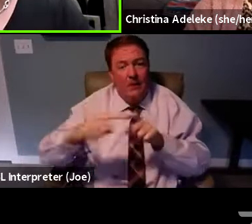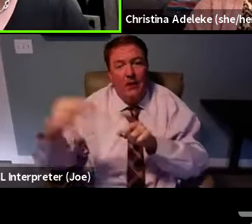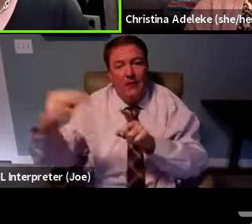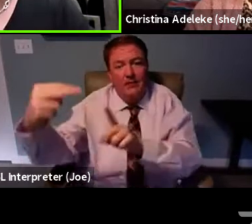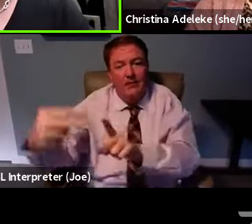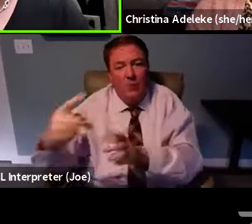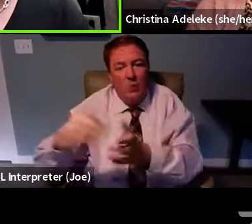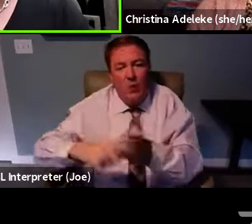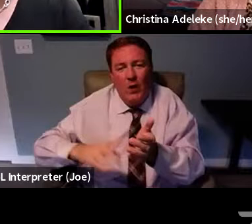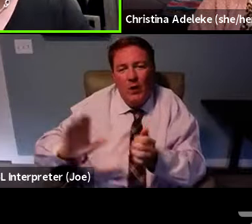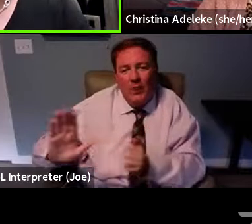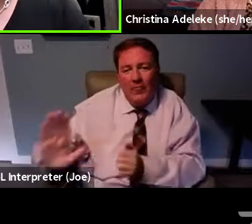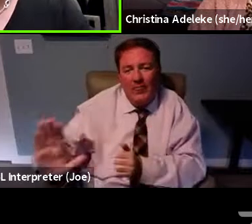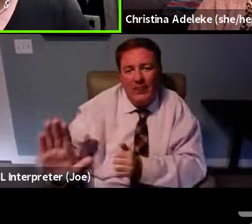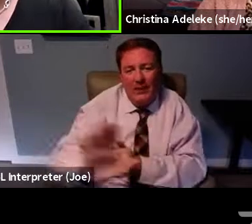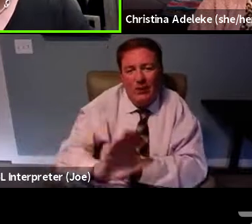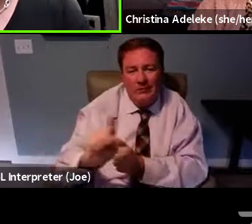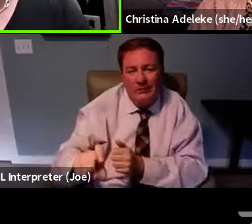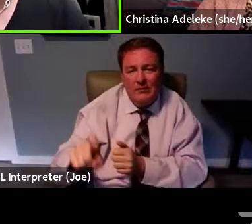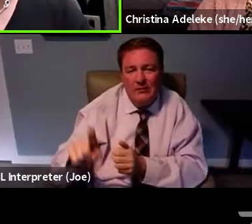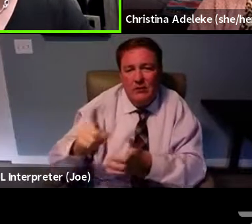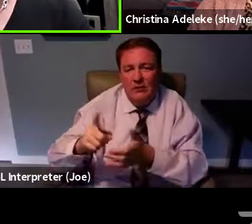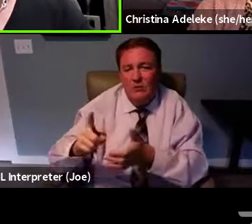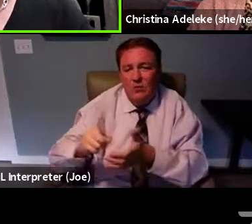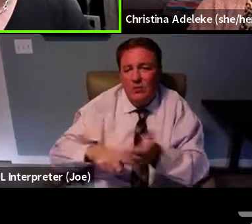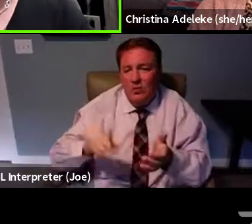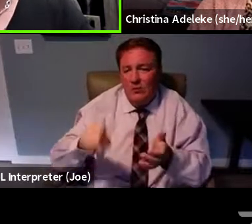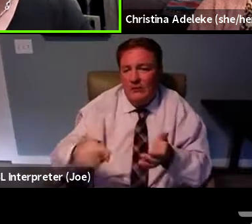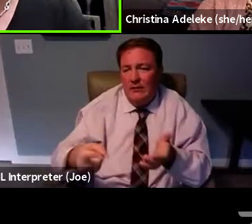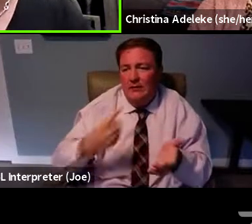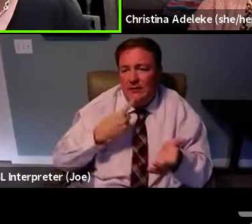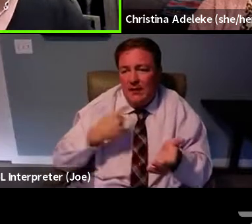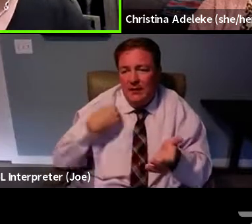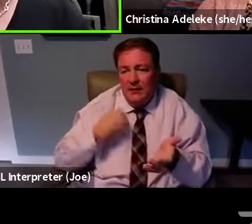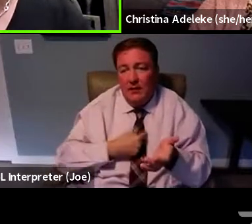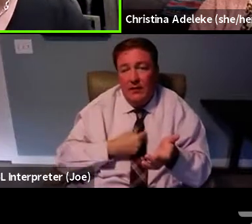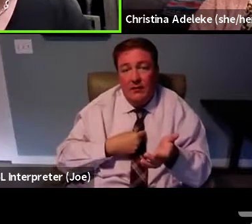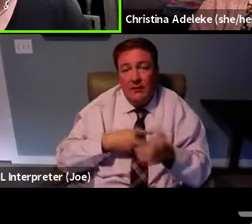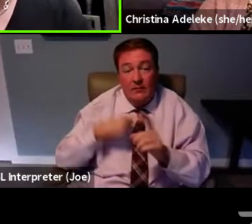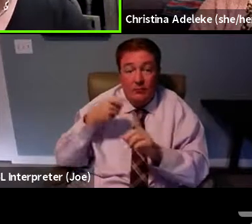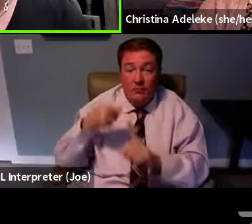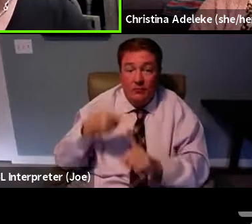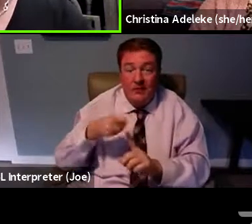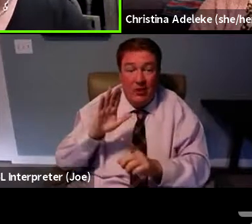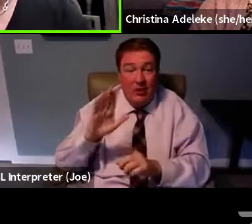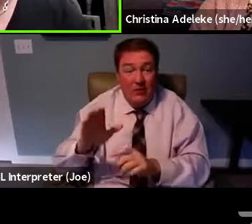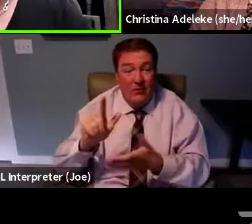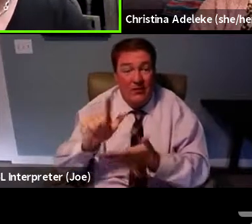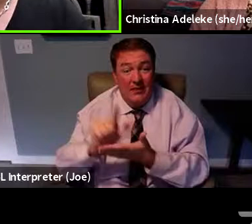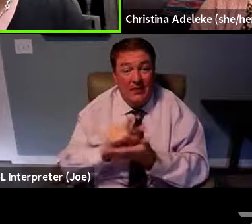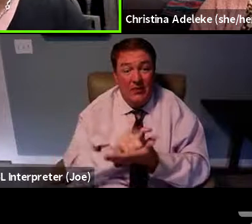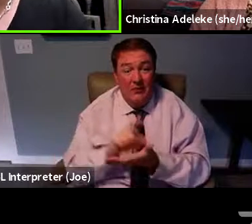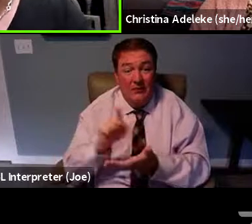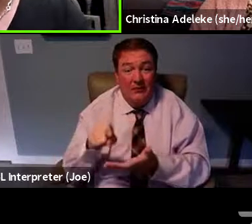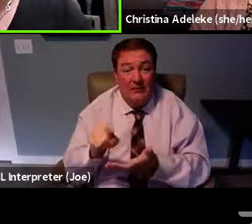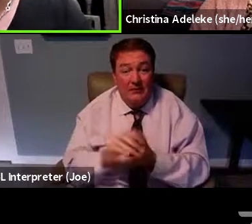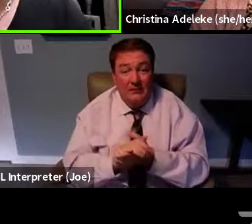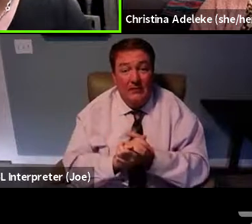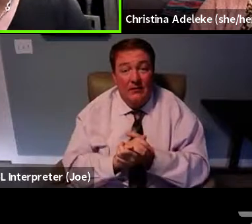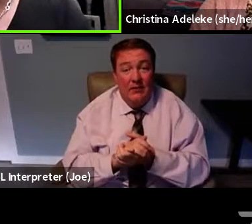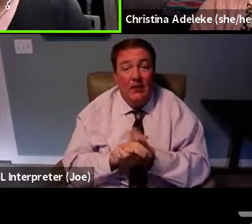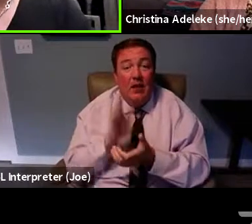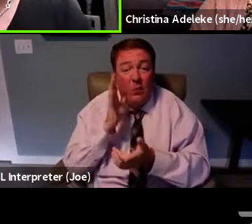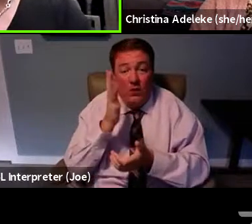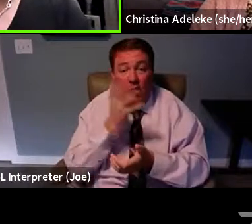age and population. And assessing, in particular, their legal needs will definitely change. It's going to look a little